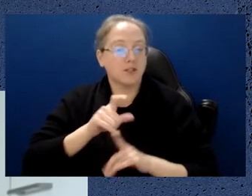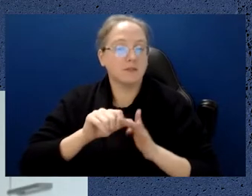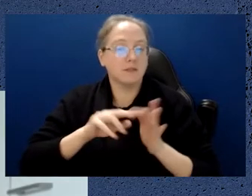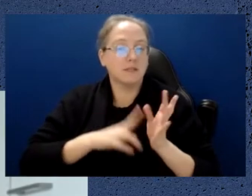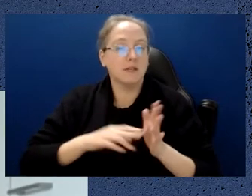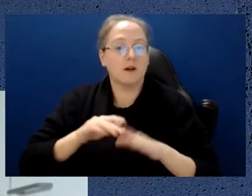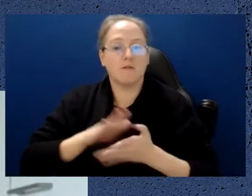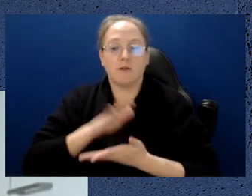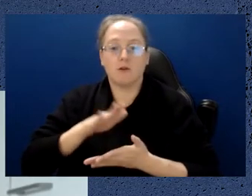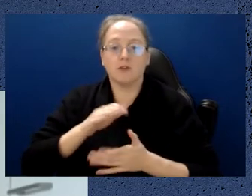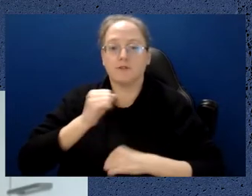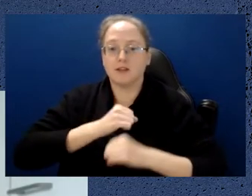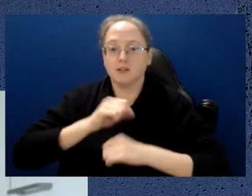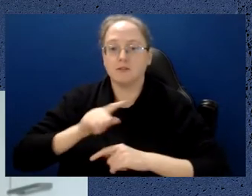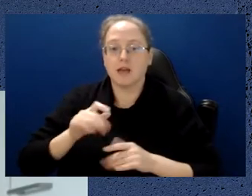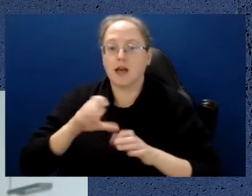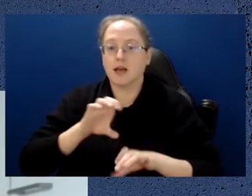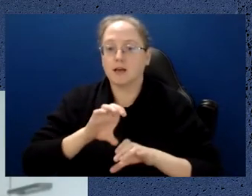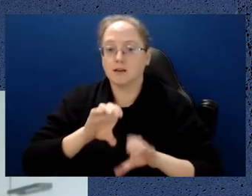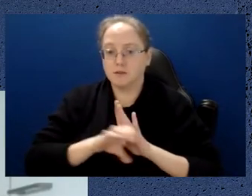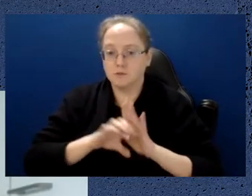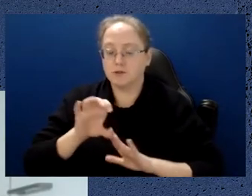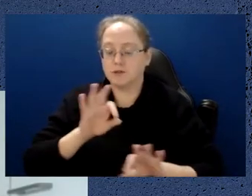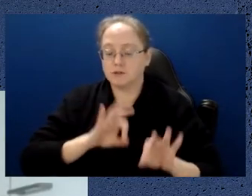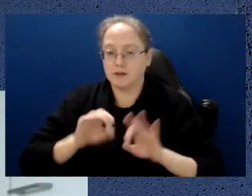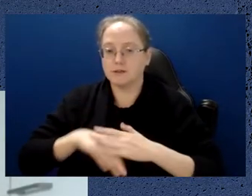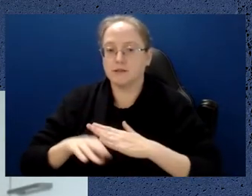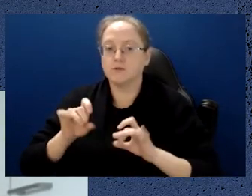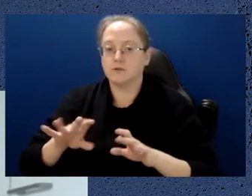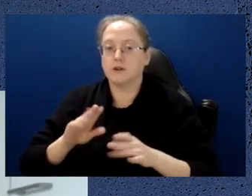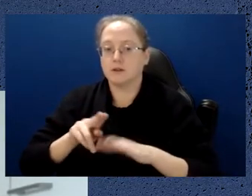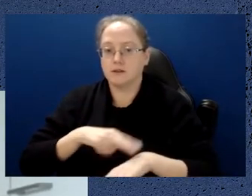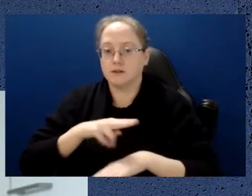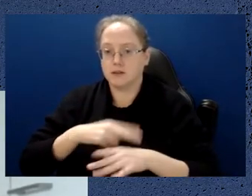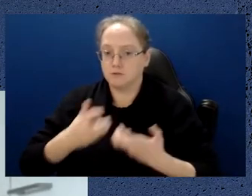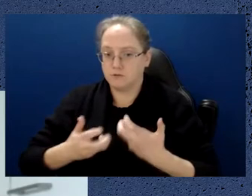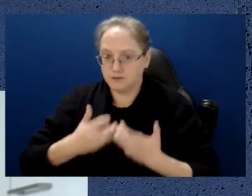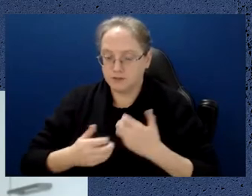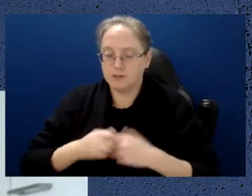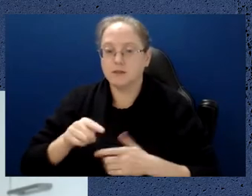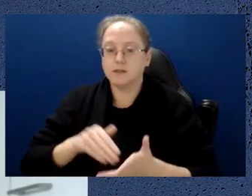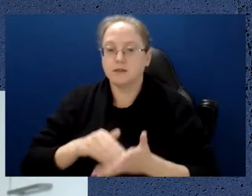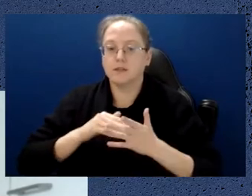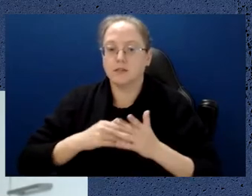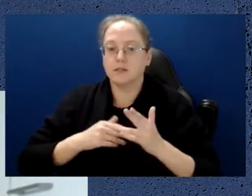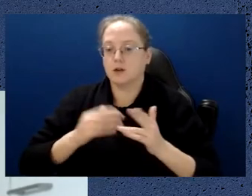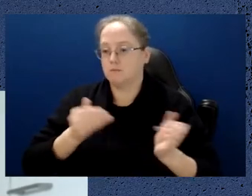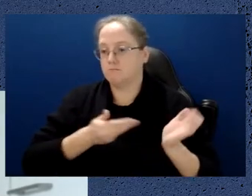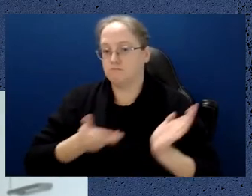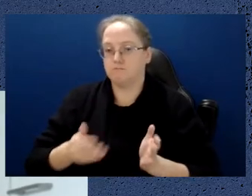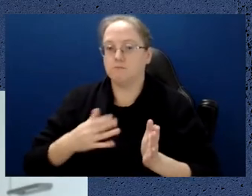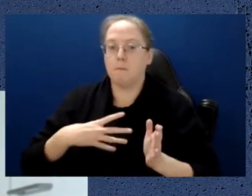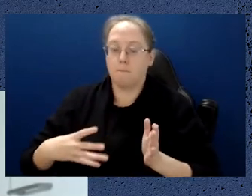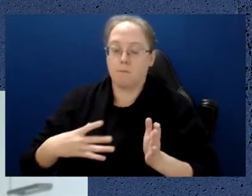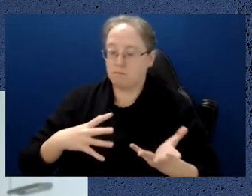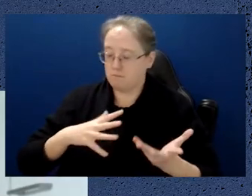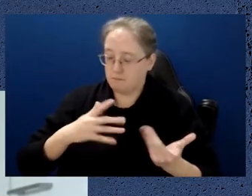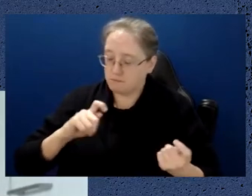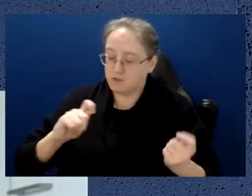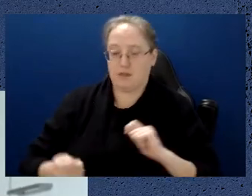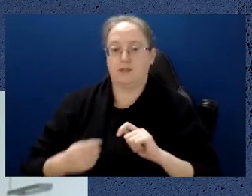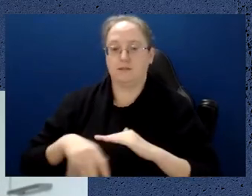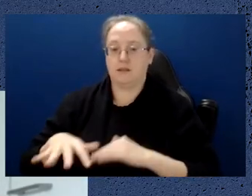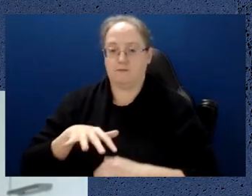Engineering and Computer Science at the Australian National University, where she helped bring about significant transformation within the sector.